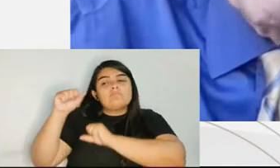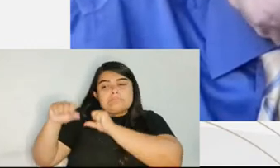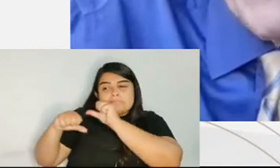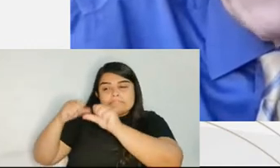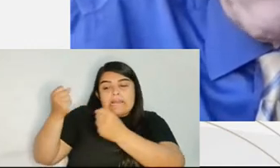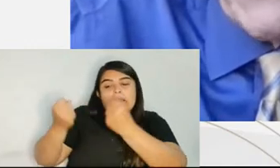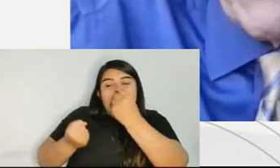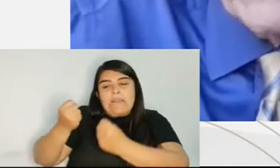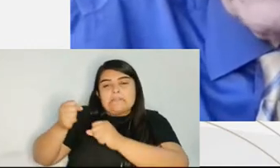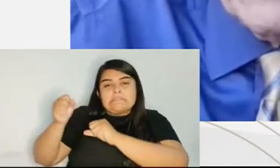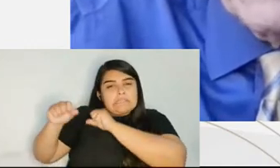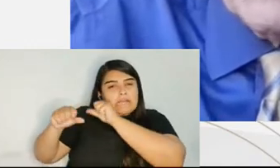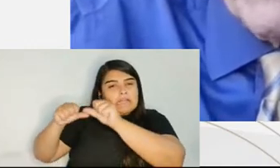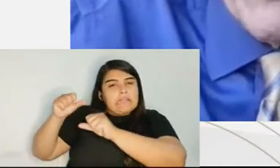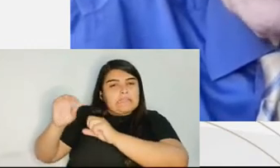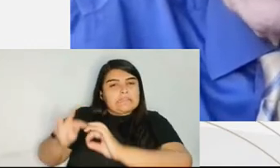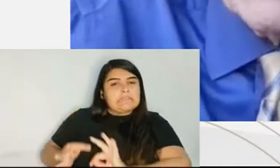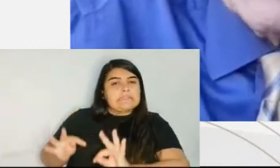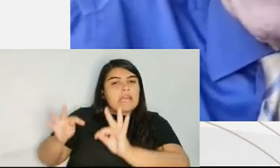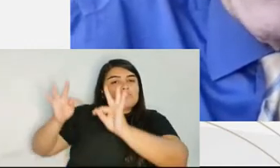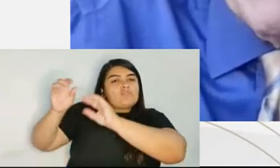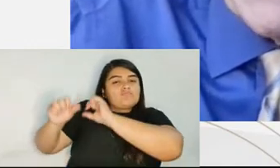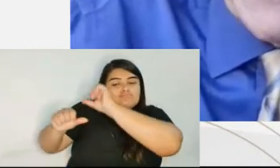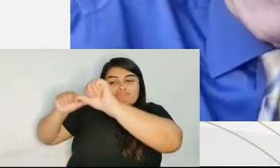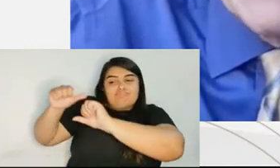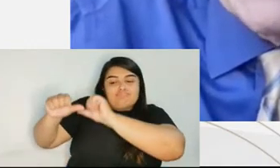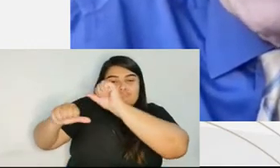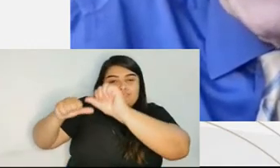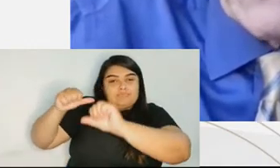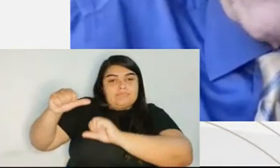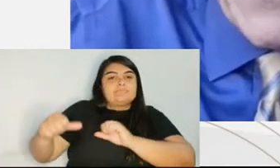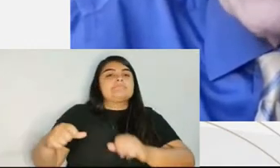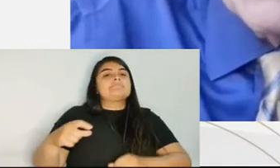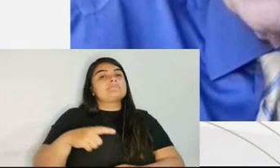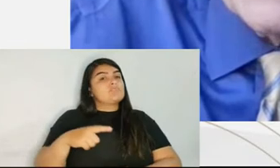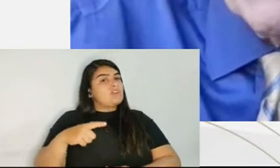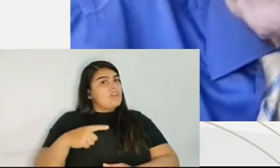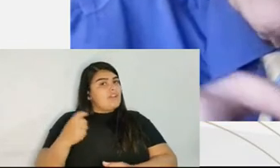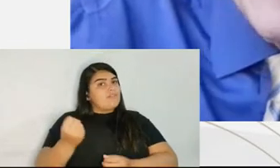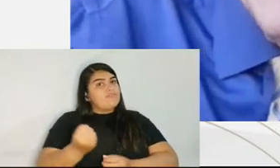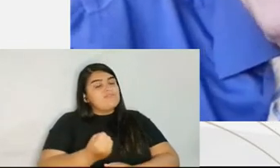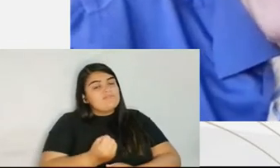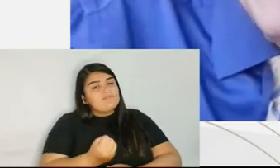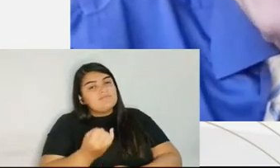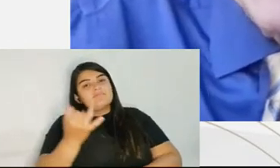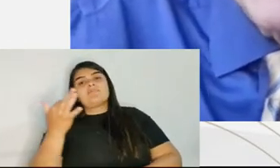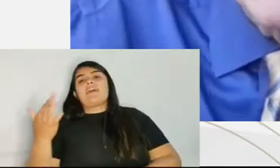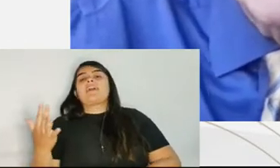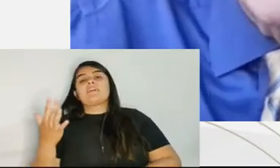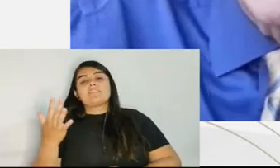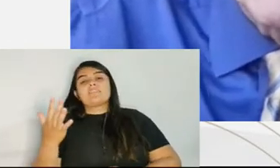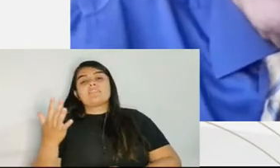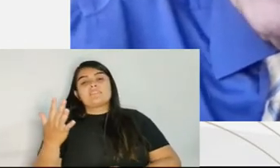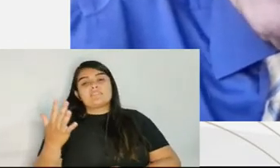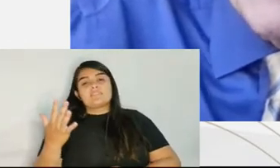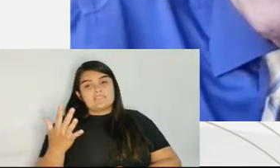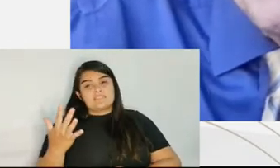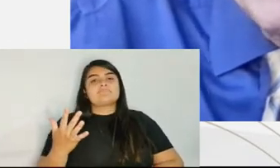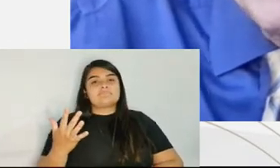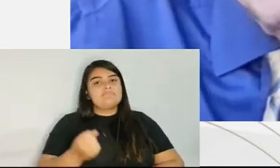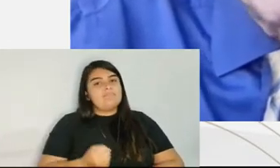there were many, many personal injury lawsuits. And in eastern Massachusetts between 1880 and 1900,